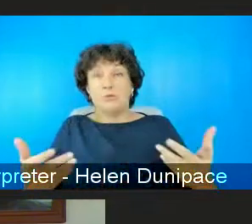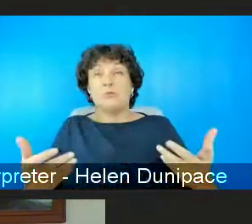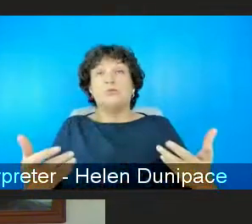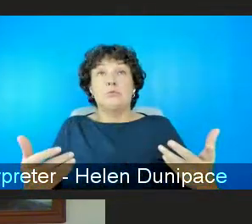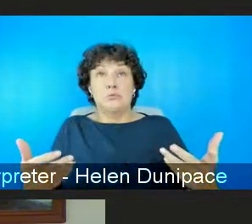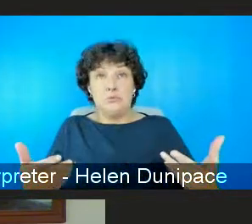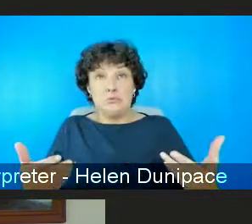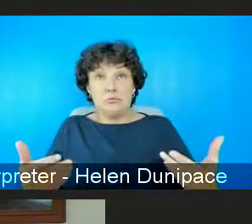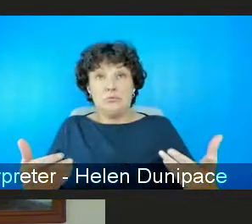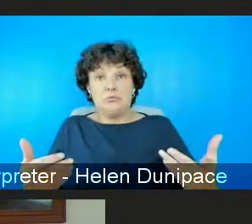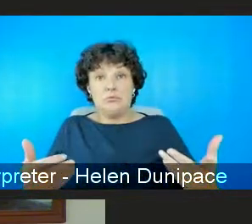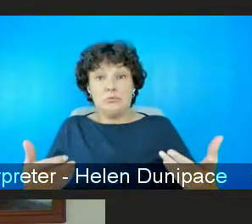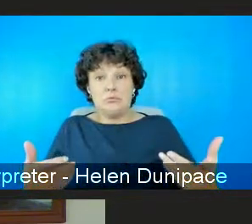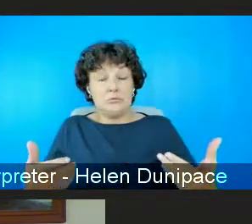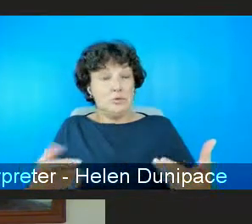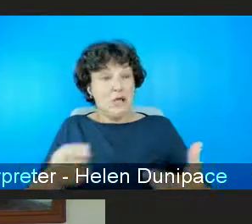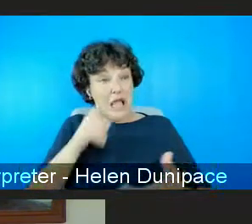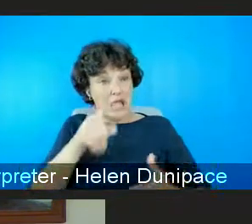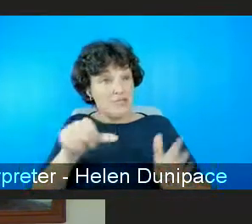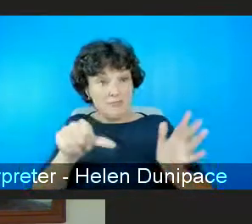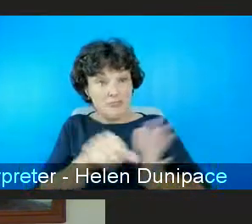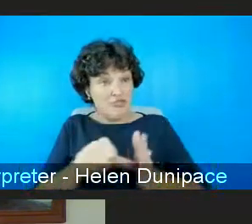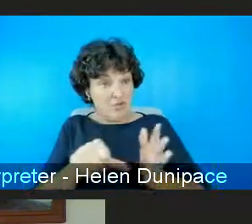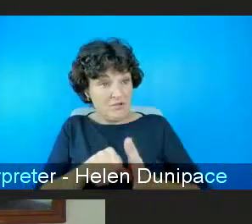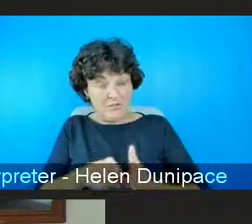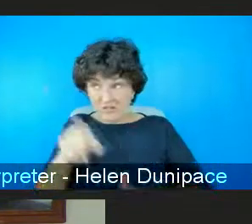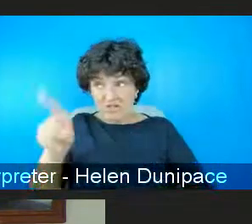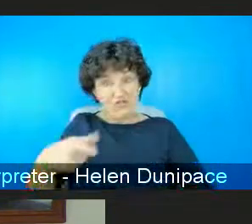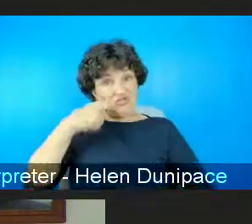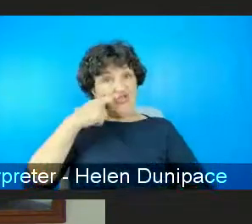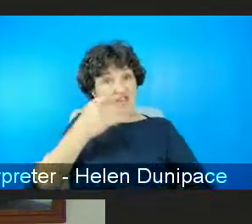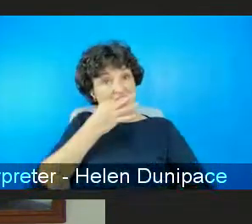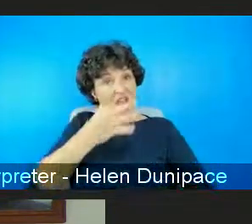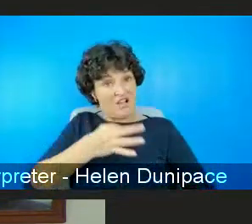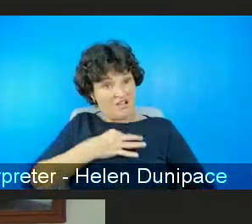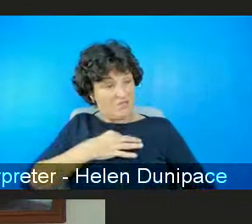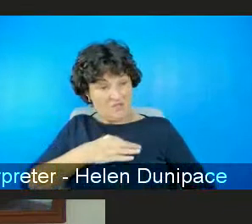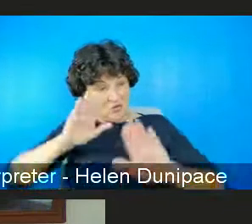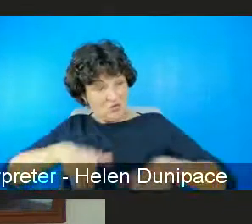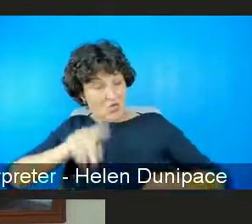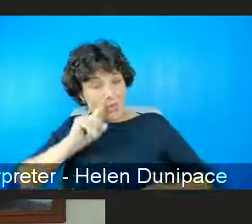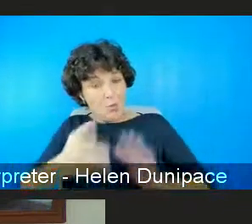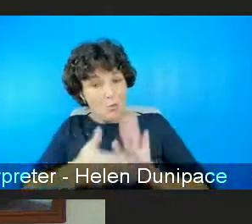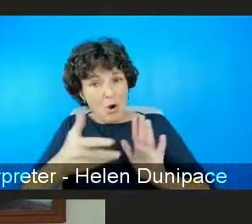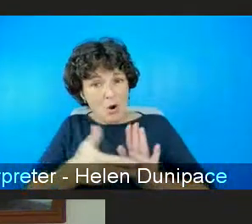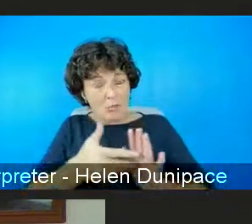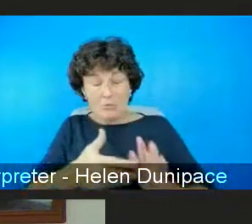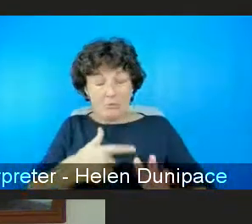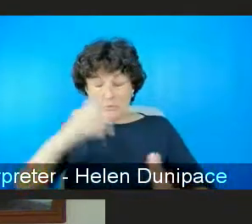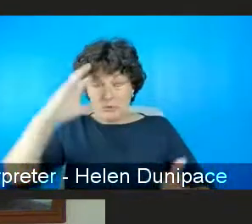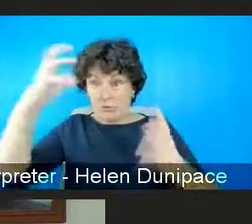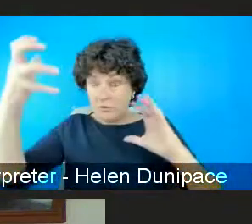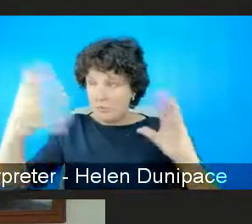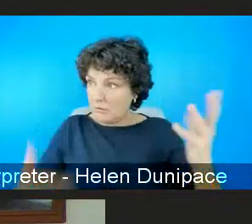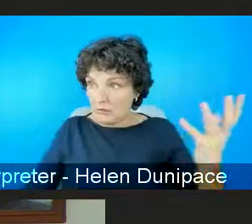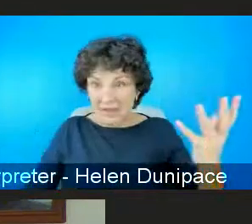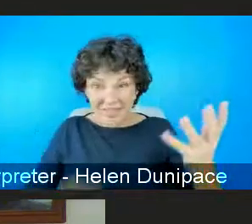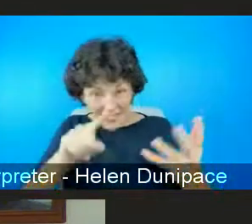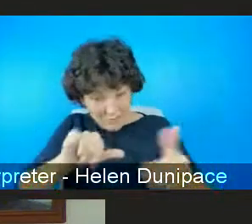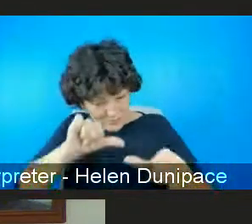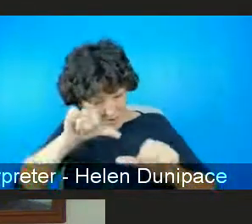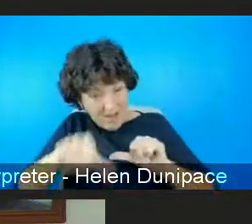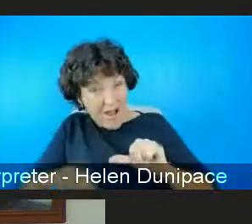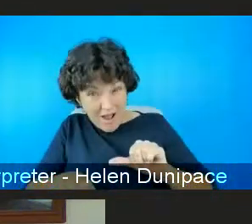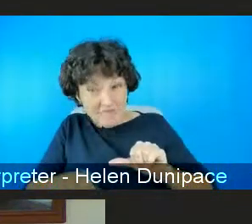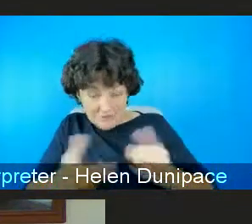was her raising it rather than the porn he's opening his phone yeah after a discussion he